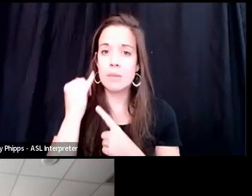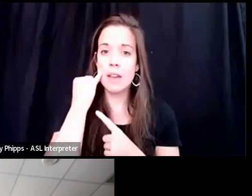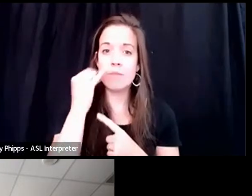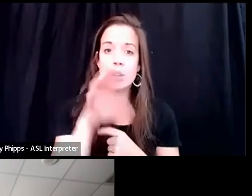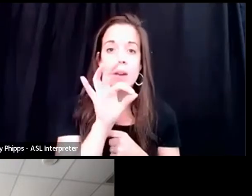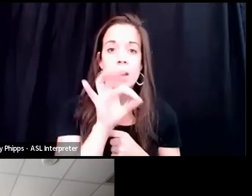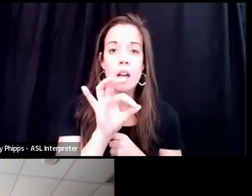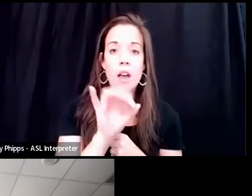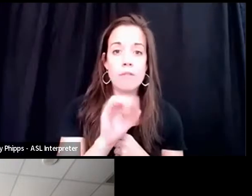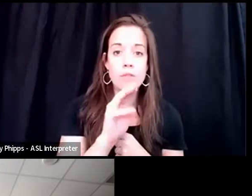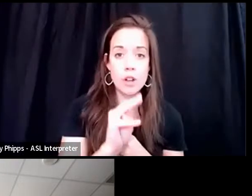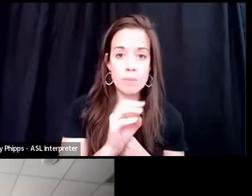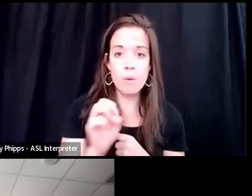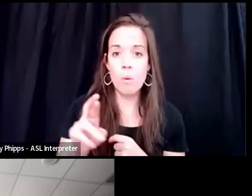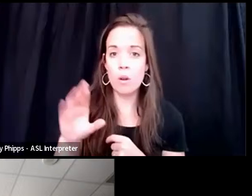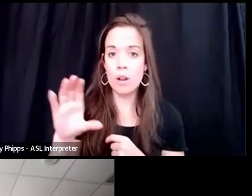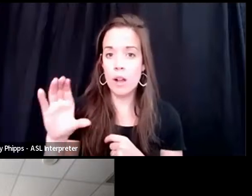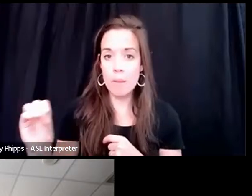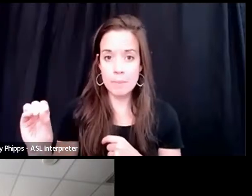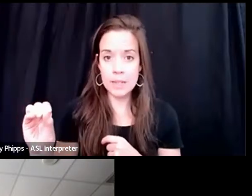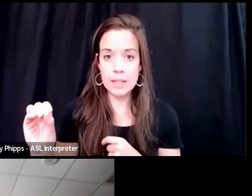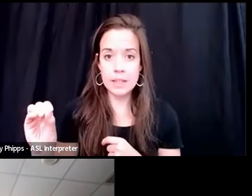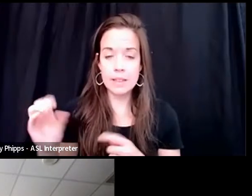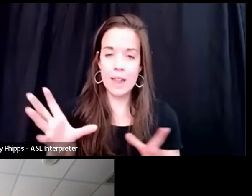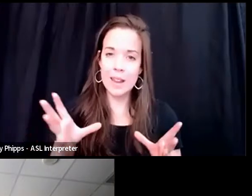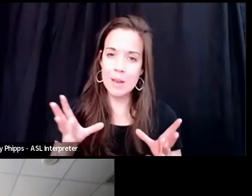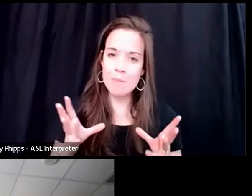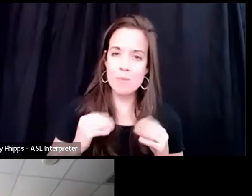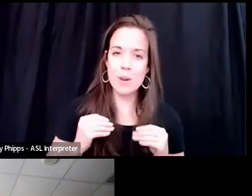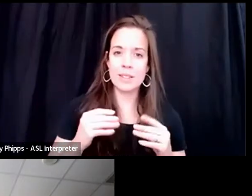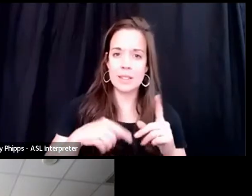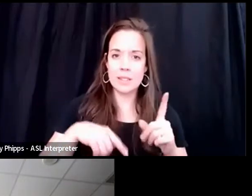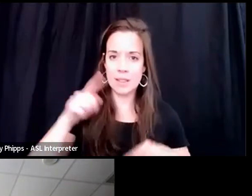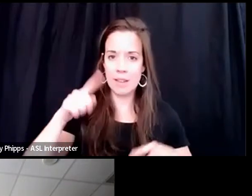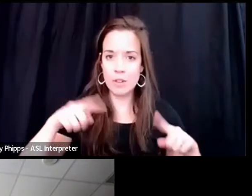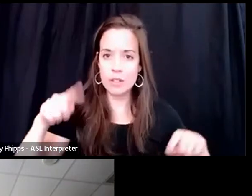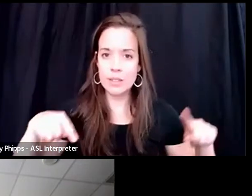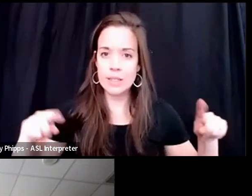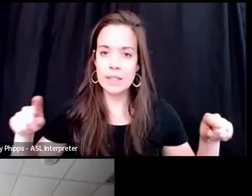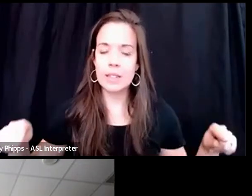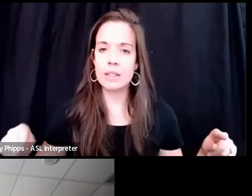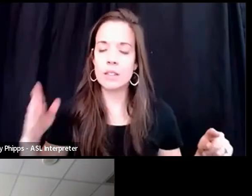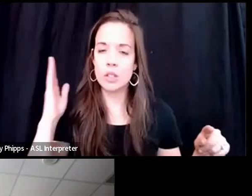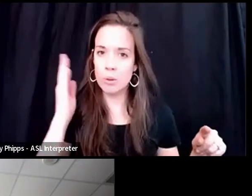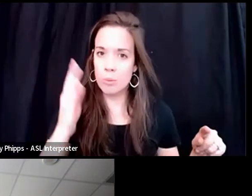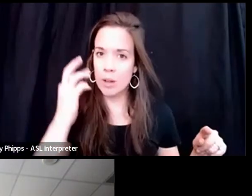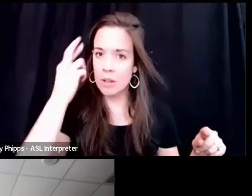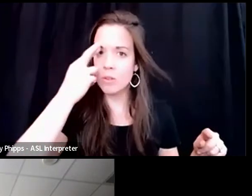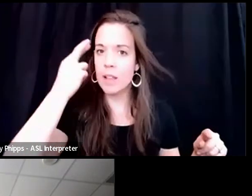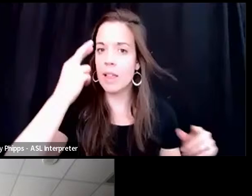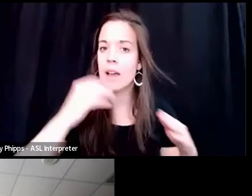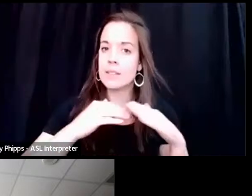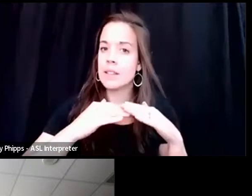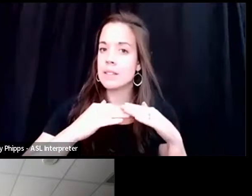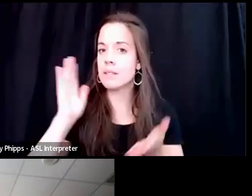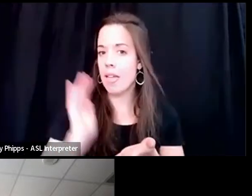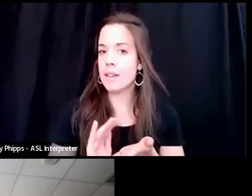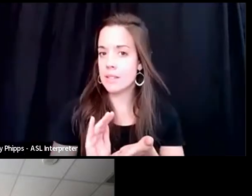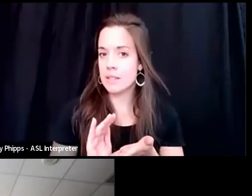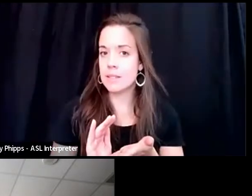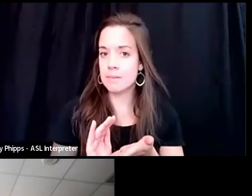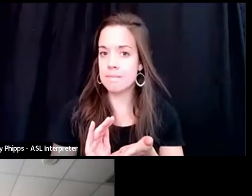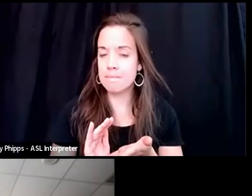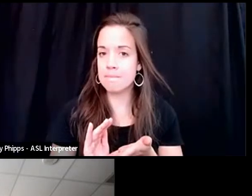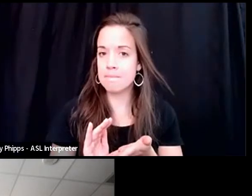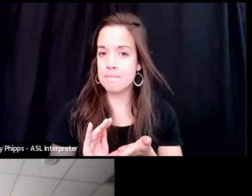or a company that it embraces diversity, you'll find that that's less of the case. Um, I